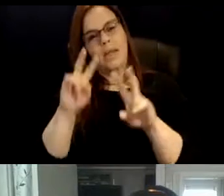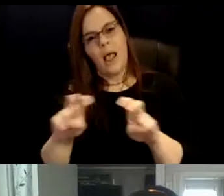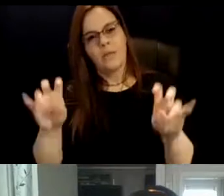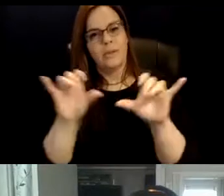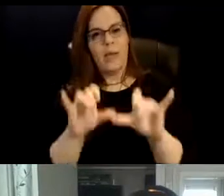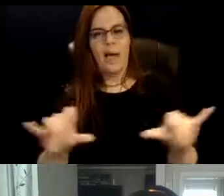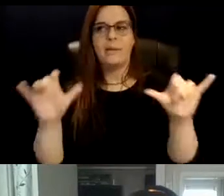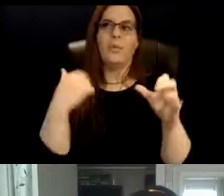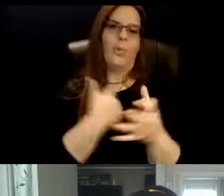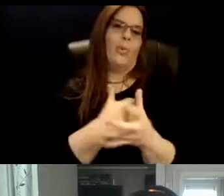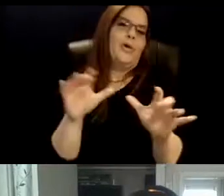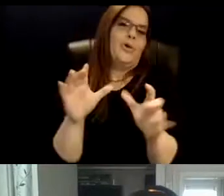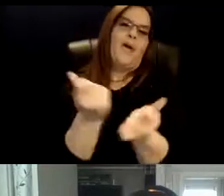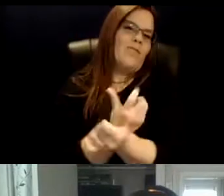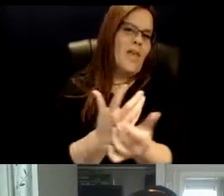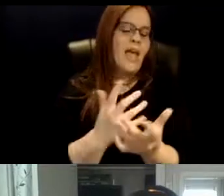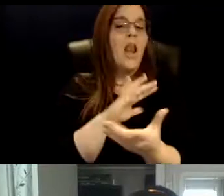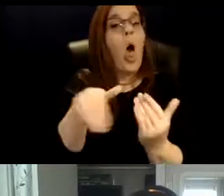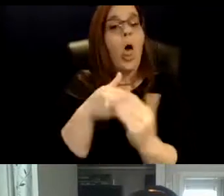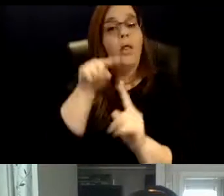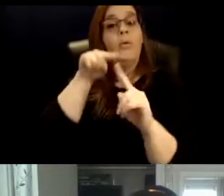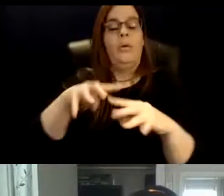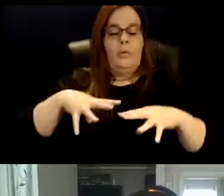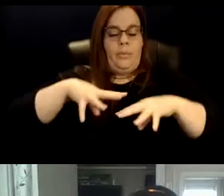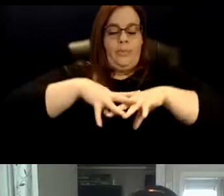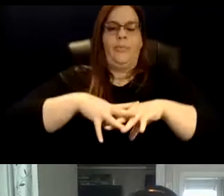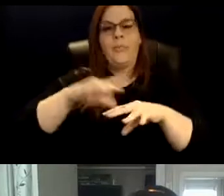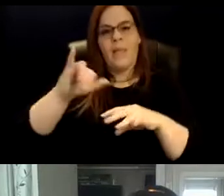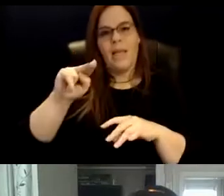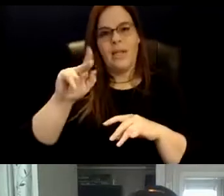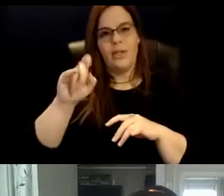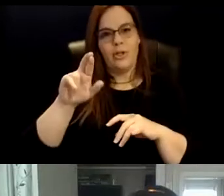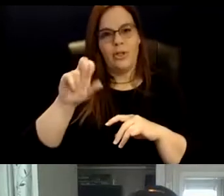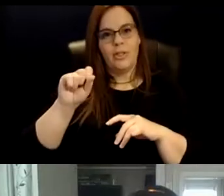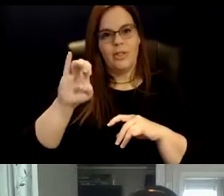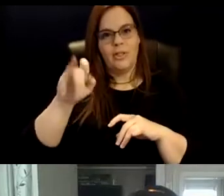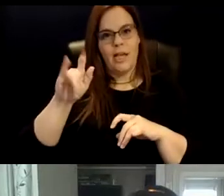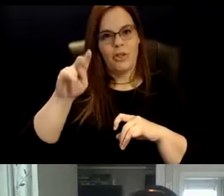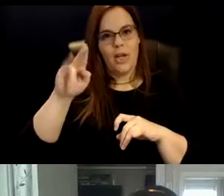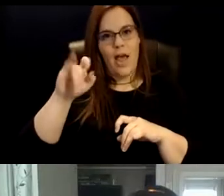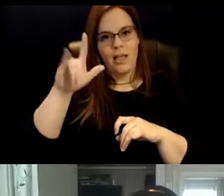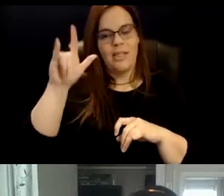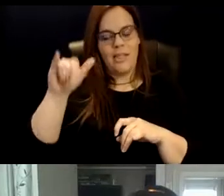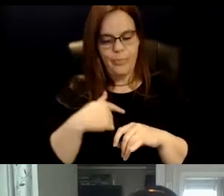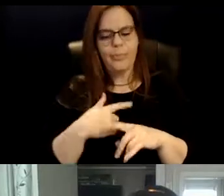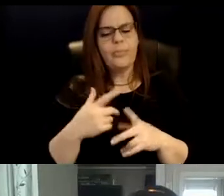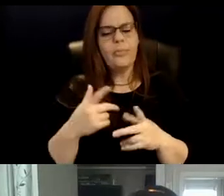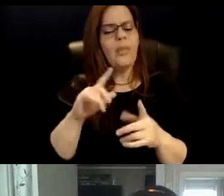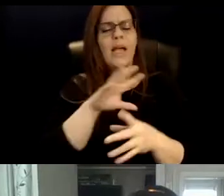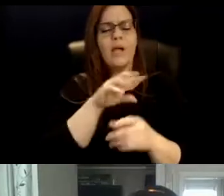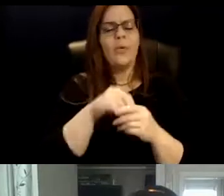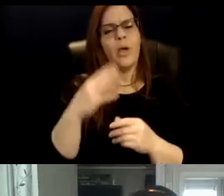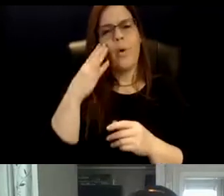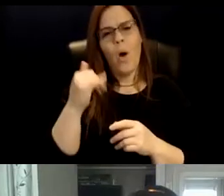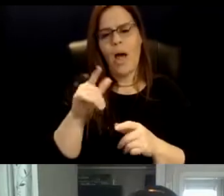We do it all. And it all comes down to intersectionality, as well as why do humans human? And when humans are humaning with other humans, then why do human